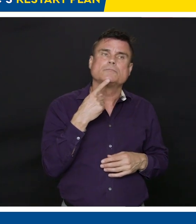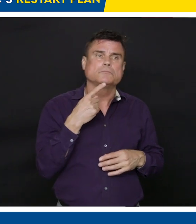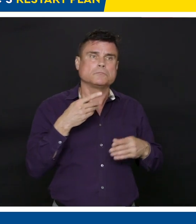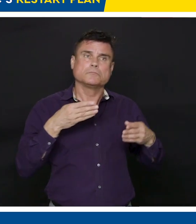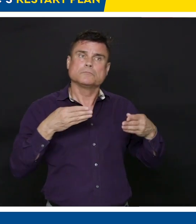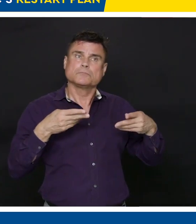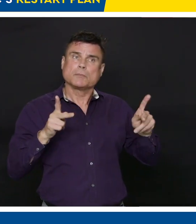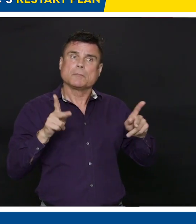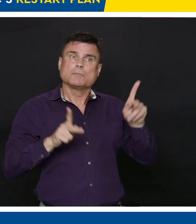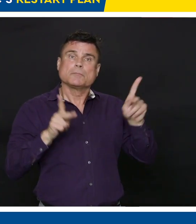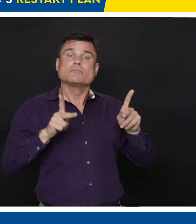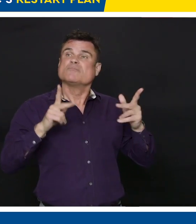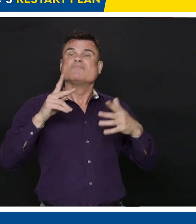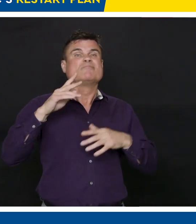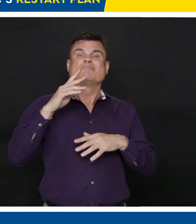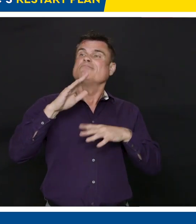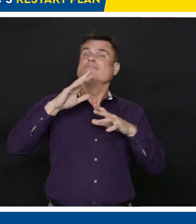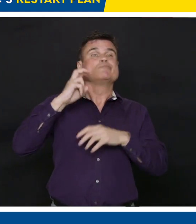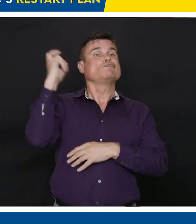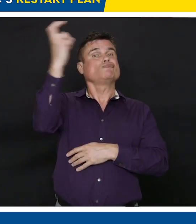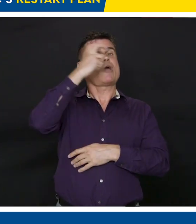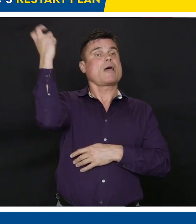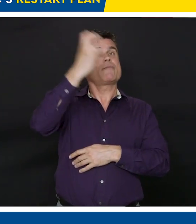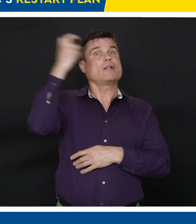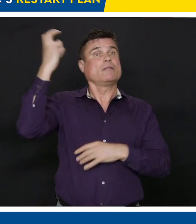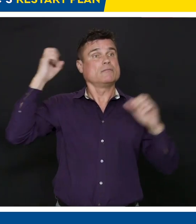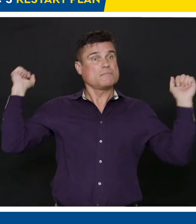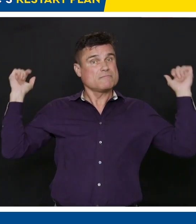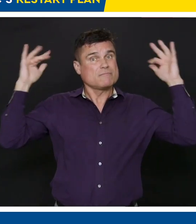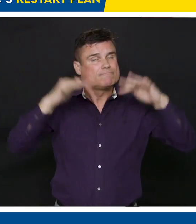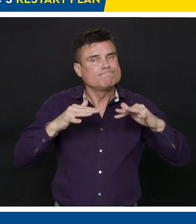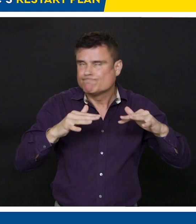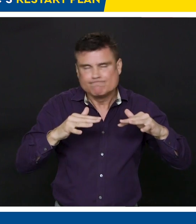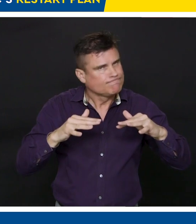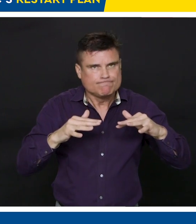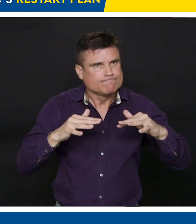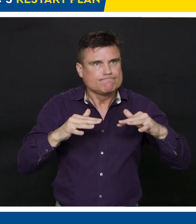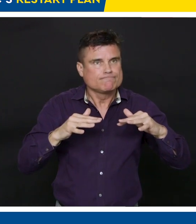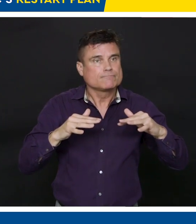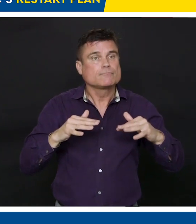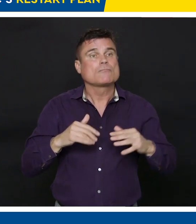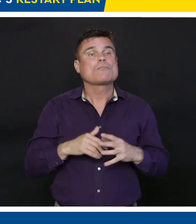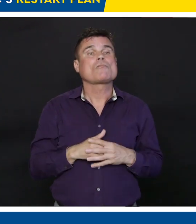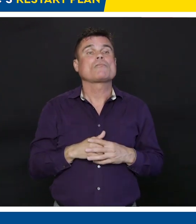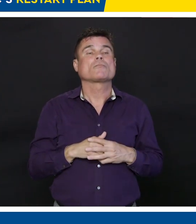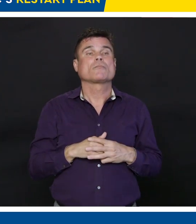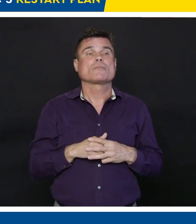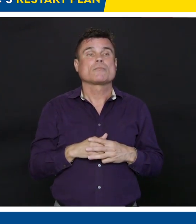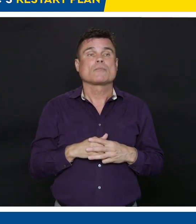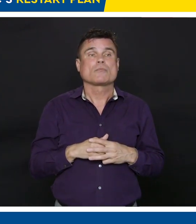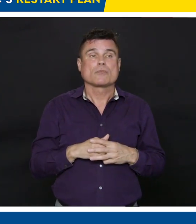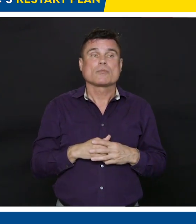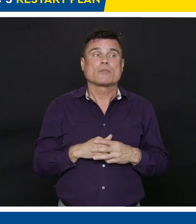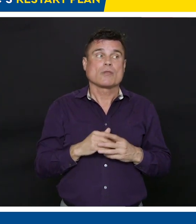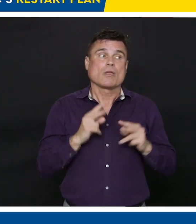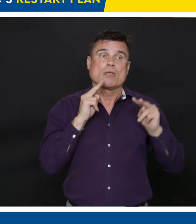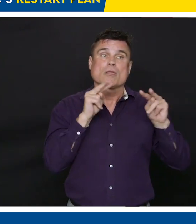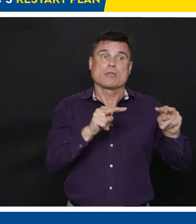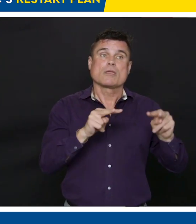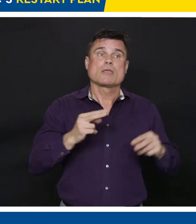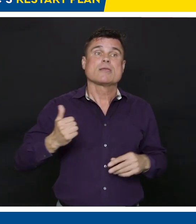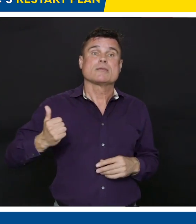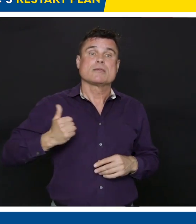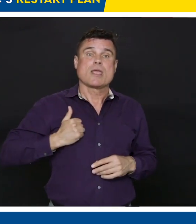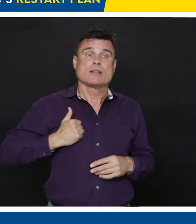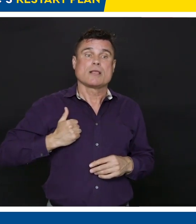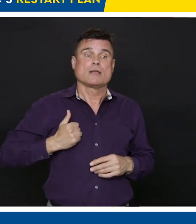throughout Canada? It's kind of the middle line as people start to move around a bit more this summer. Well, again, I think that